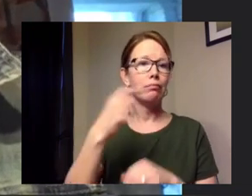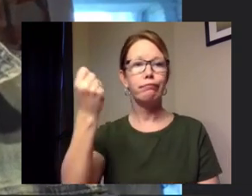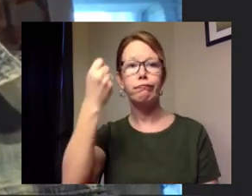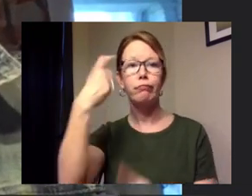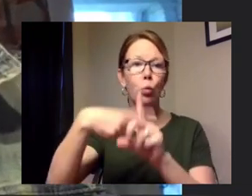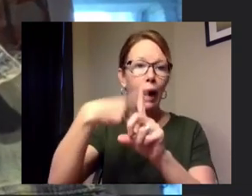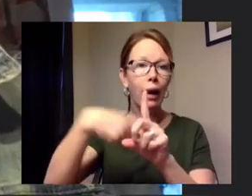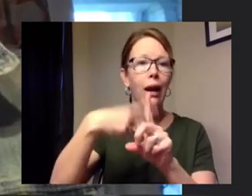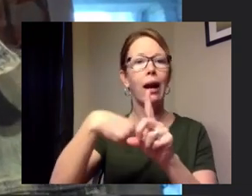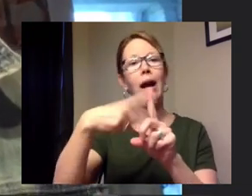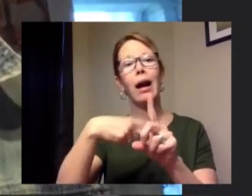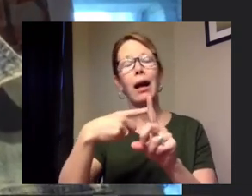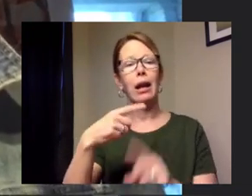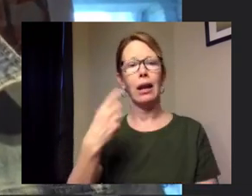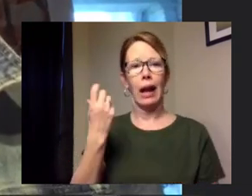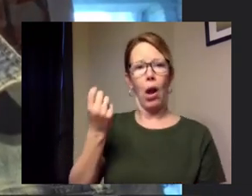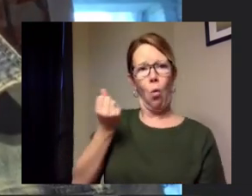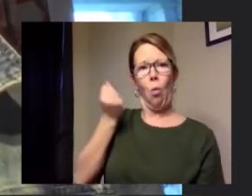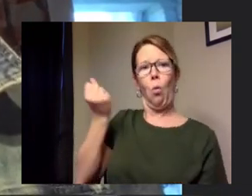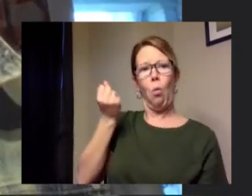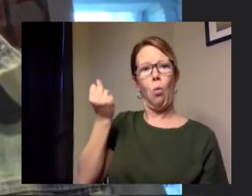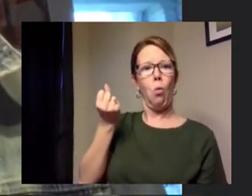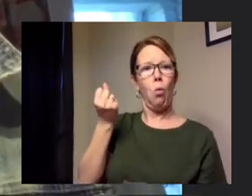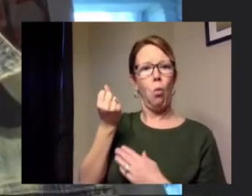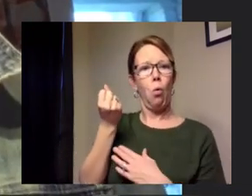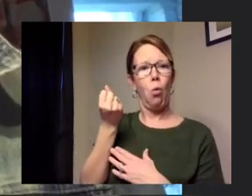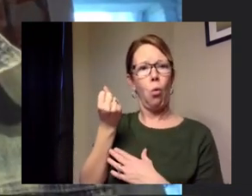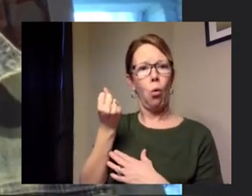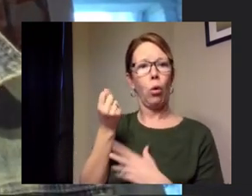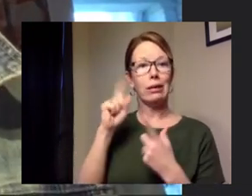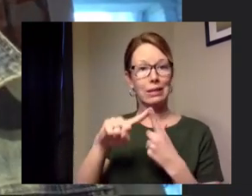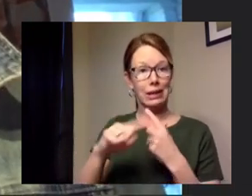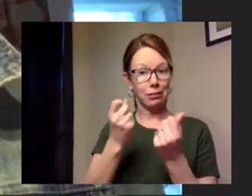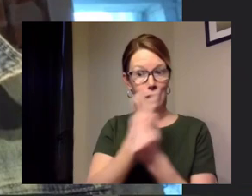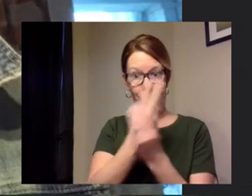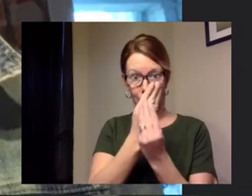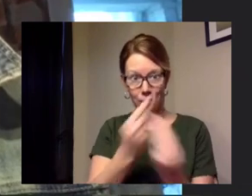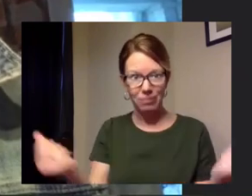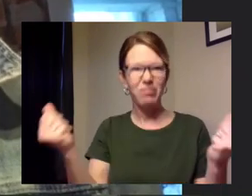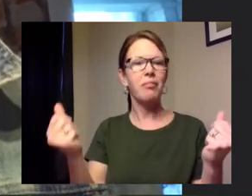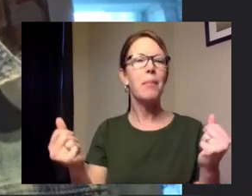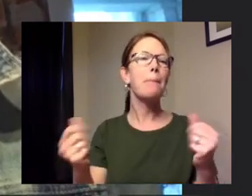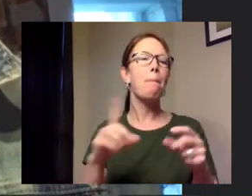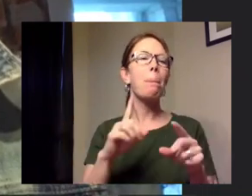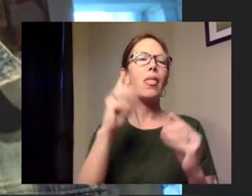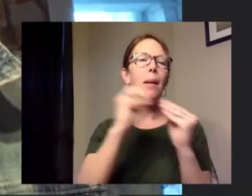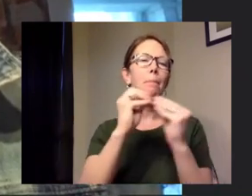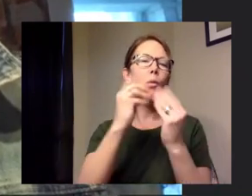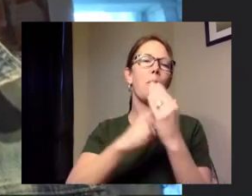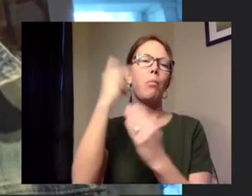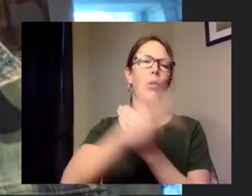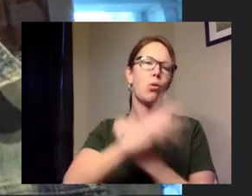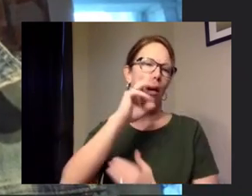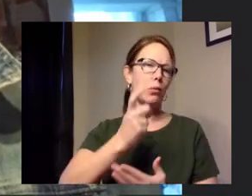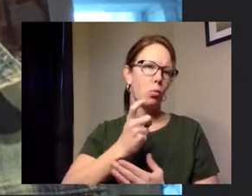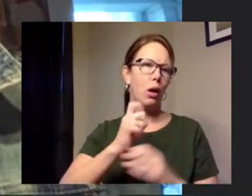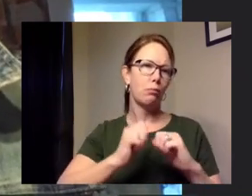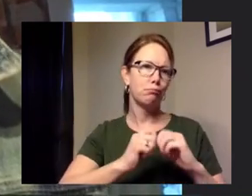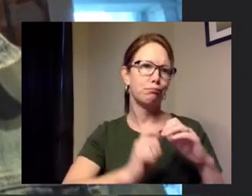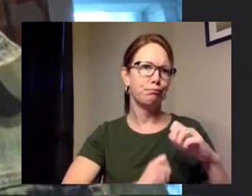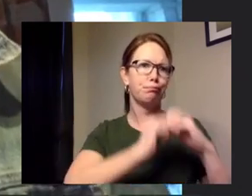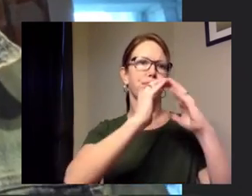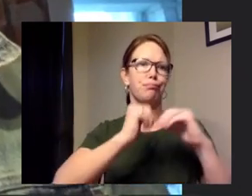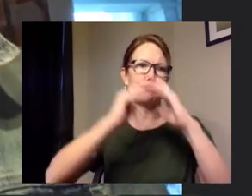mortgages and things as this continues um there are just going to have to be more programs that are going to be able to assist our our businesses